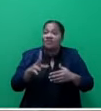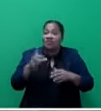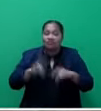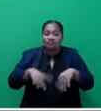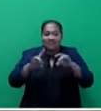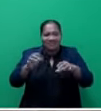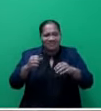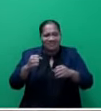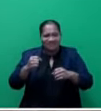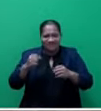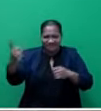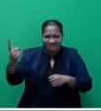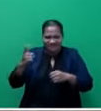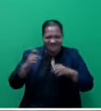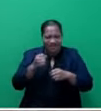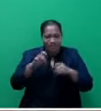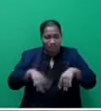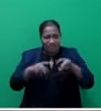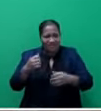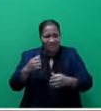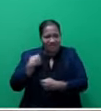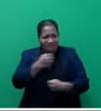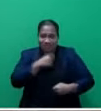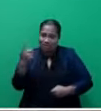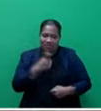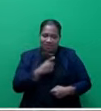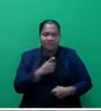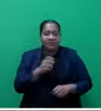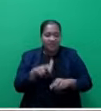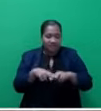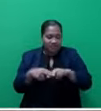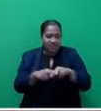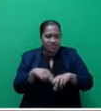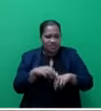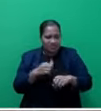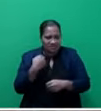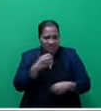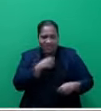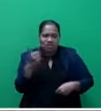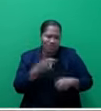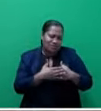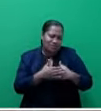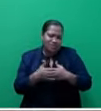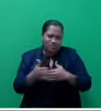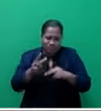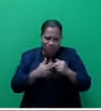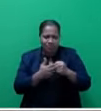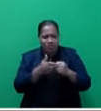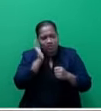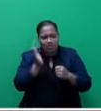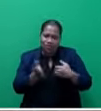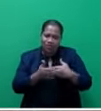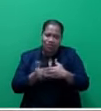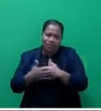and the Fiji Military Forces for their work to repair 32 schools to open in time for the new school year, the 19th of